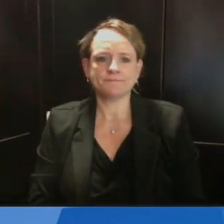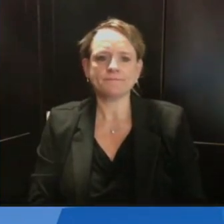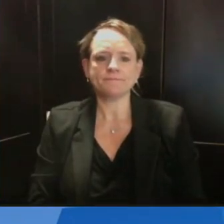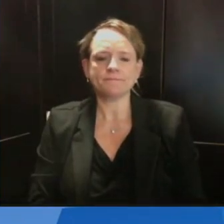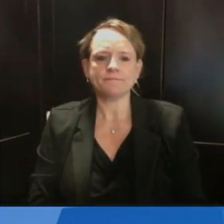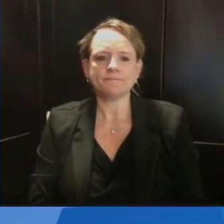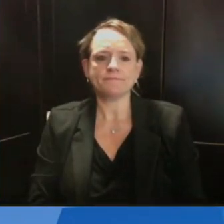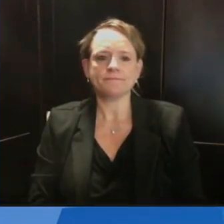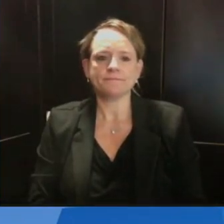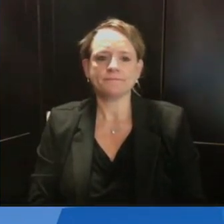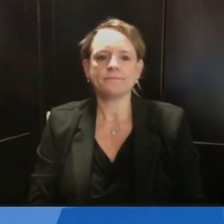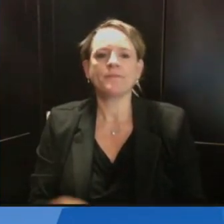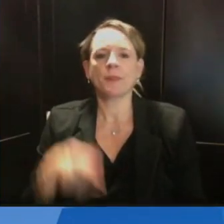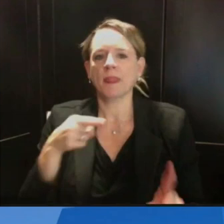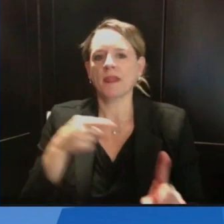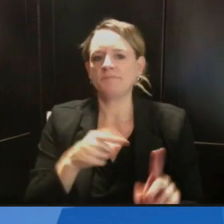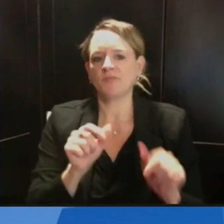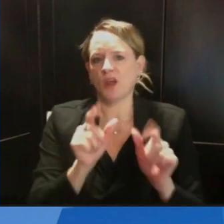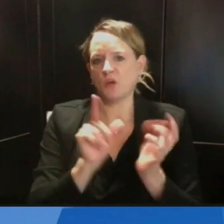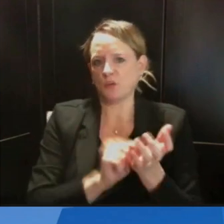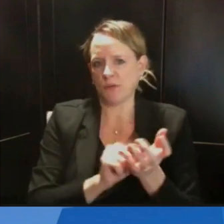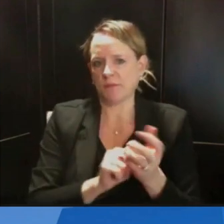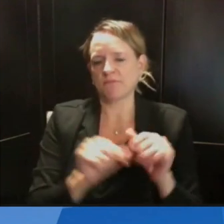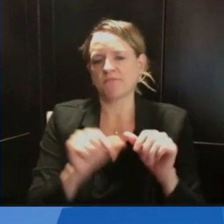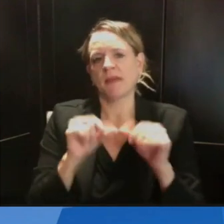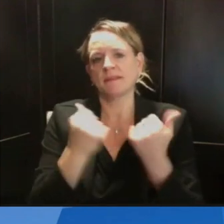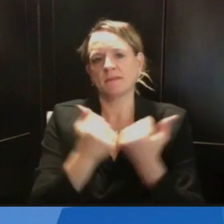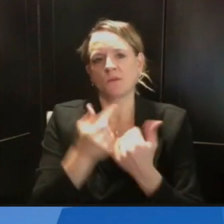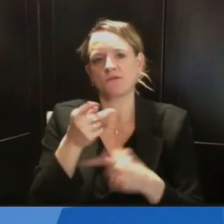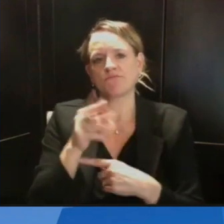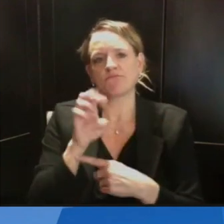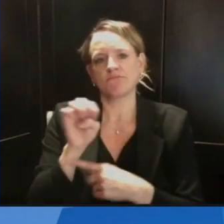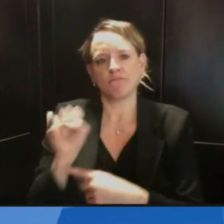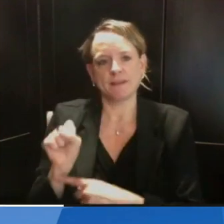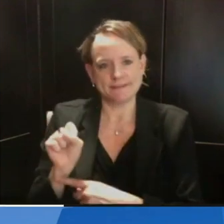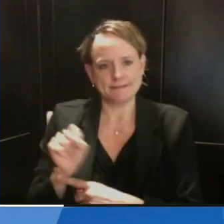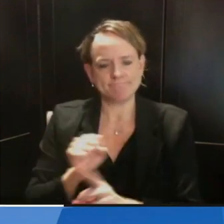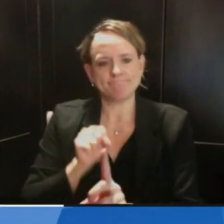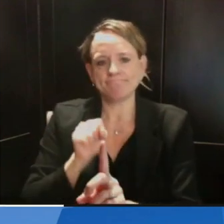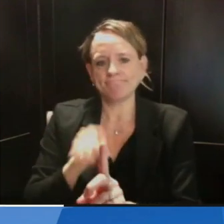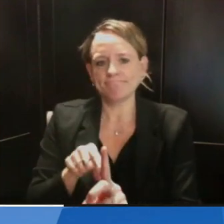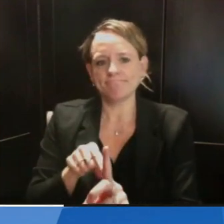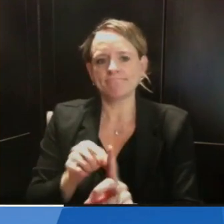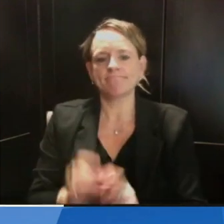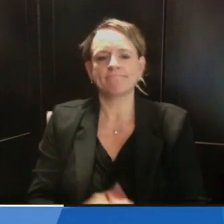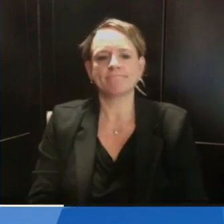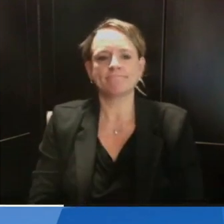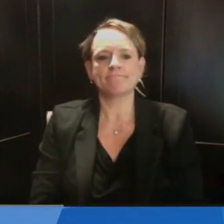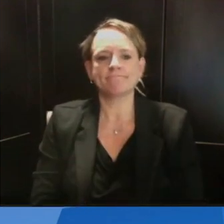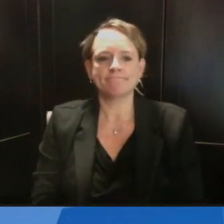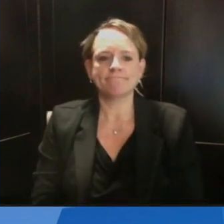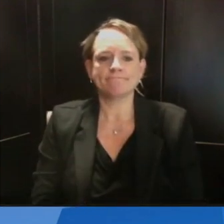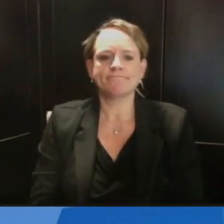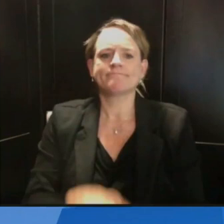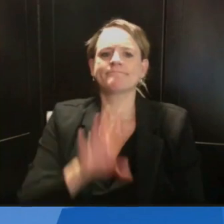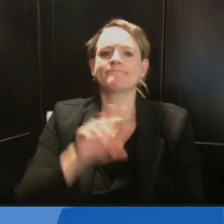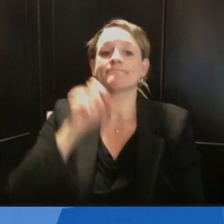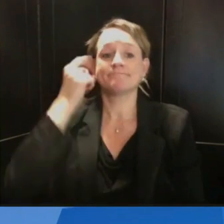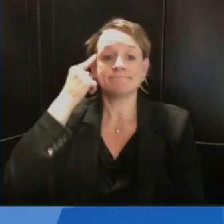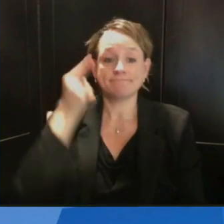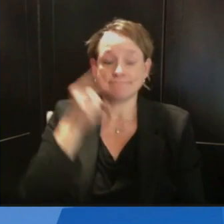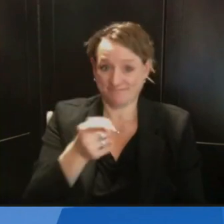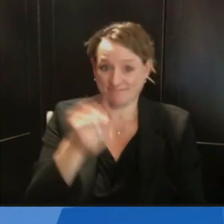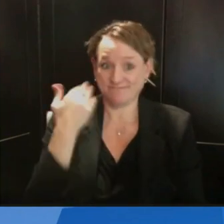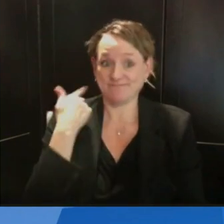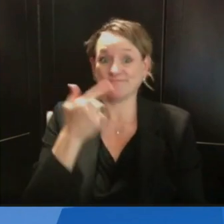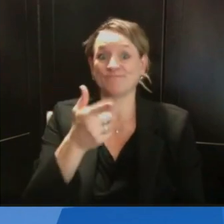Hi. Thank you very much for this call. Governor, in the past, you've supported UW students returning to campus. About